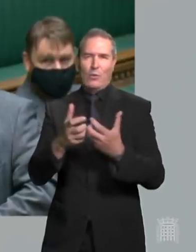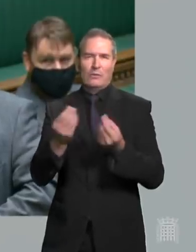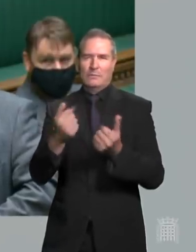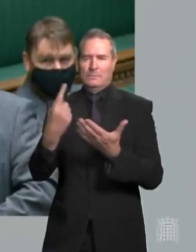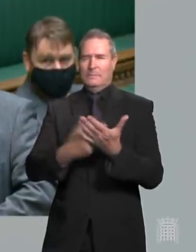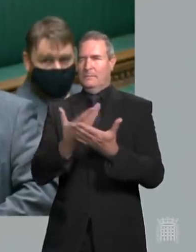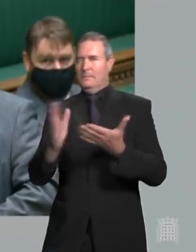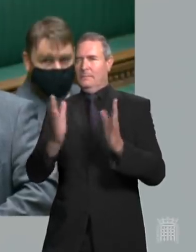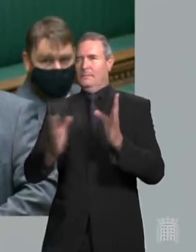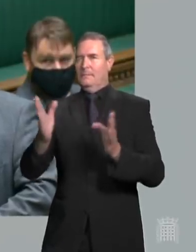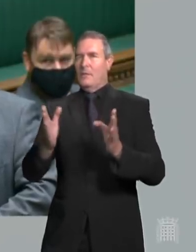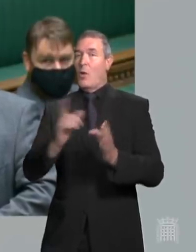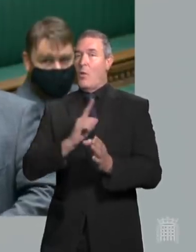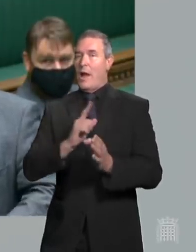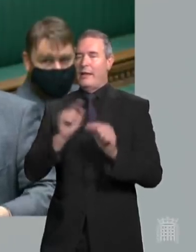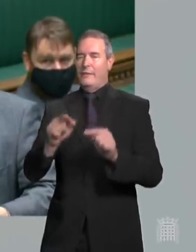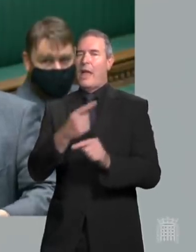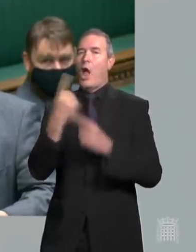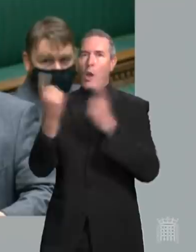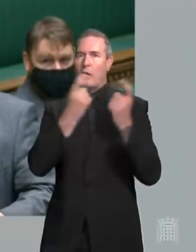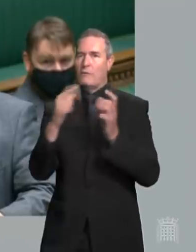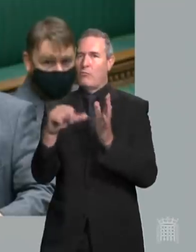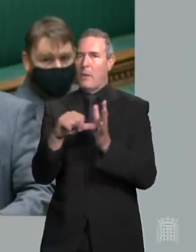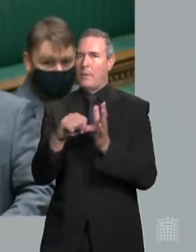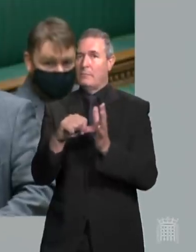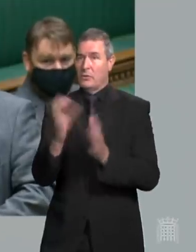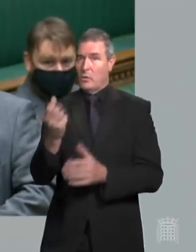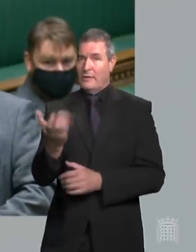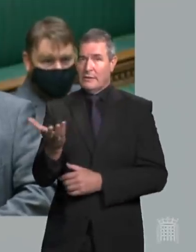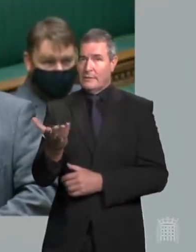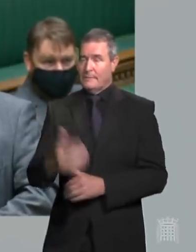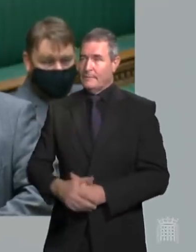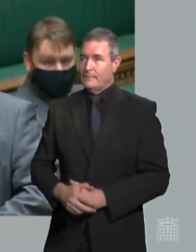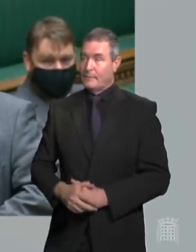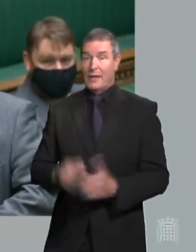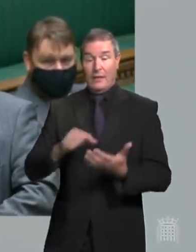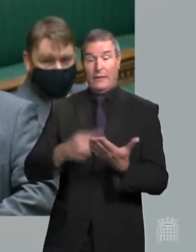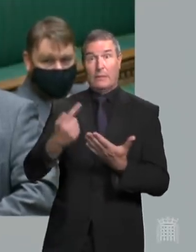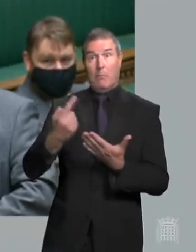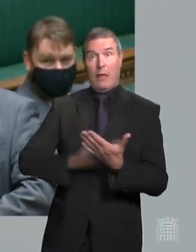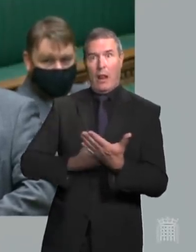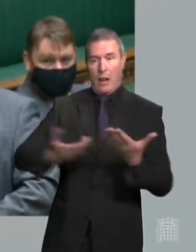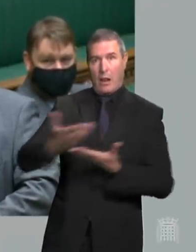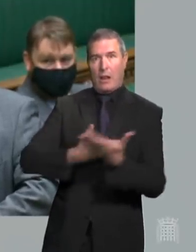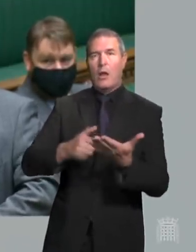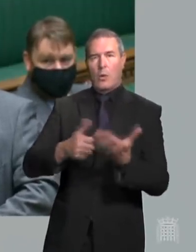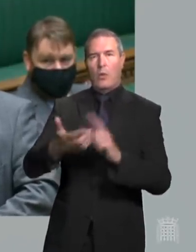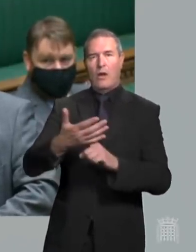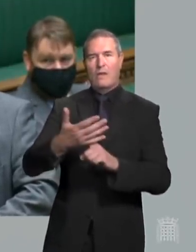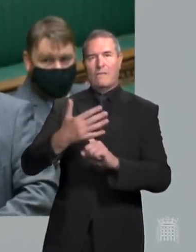in desperate search of a problem that simply does not exist. What the bill will do is to impose, for the first time,